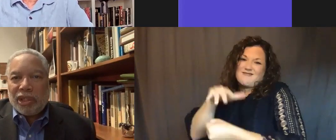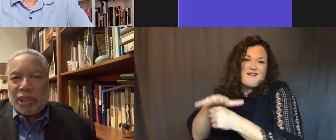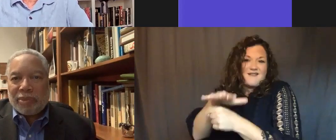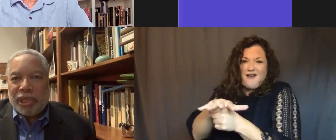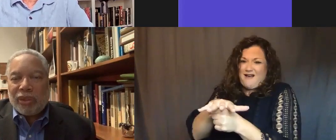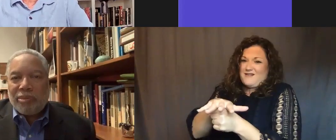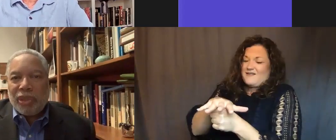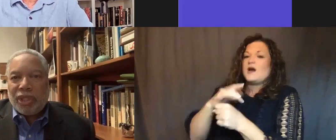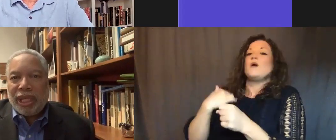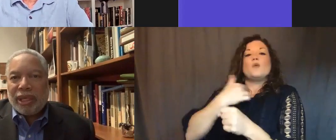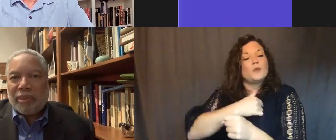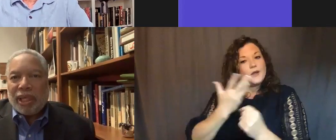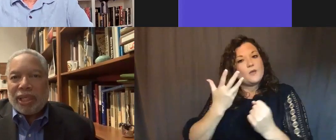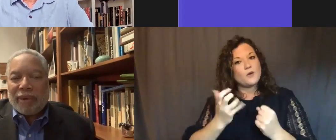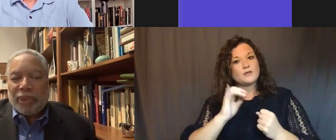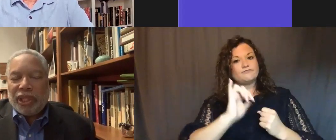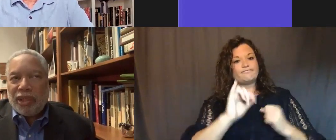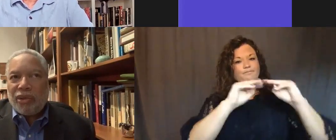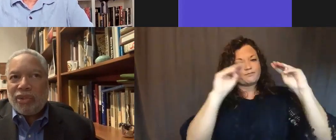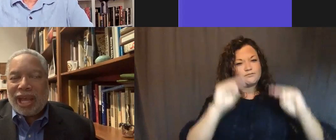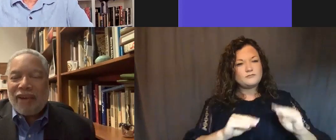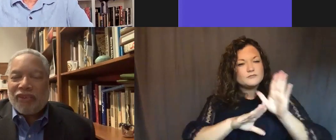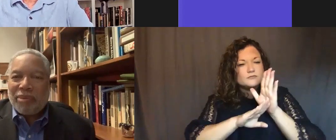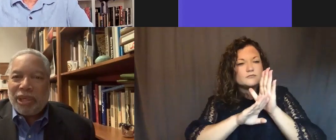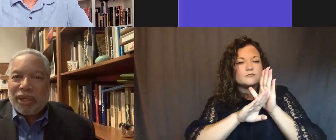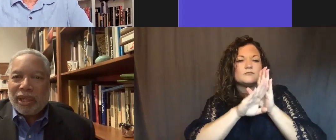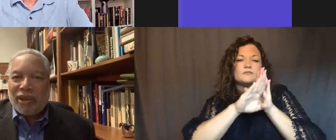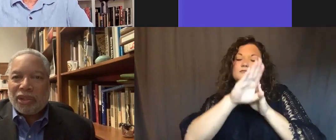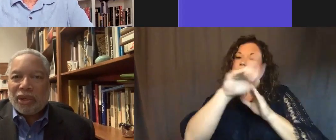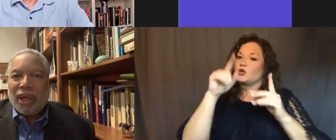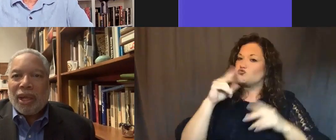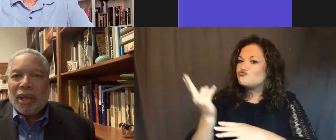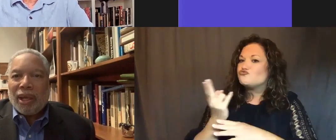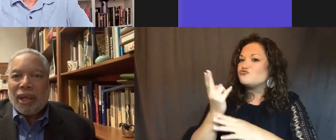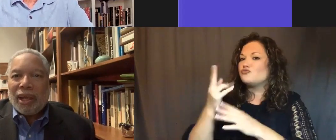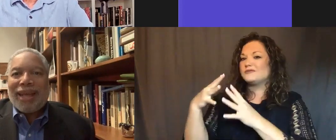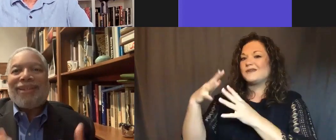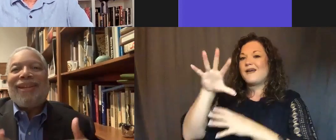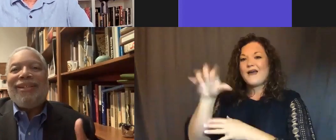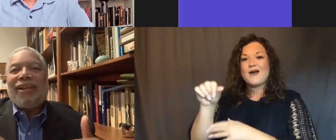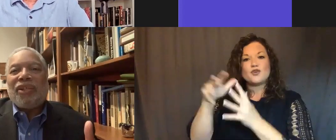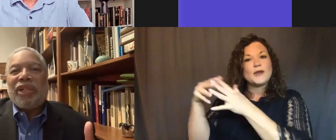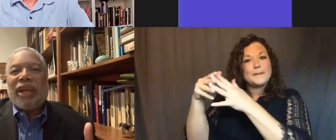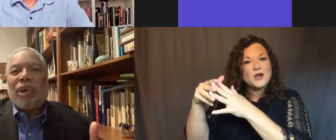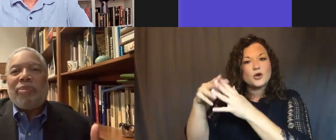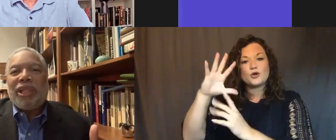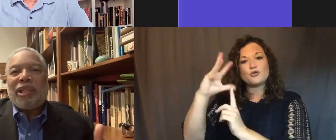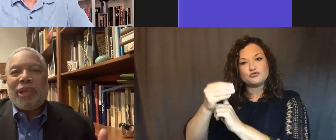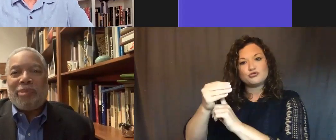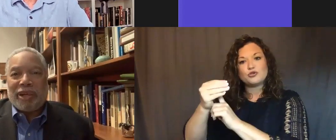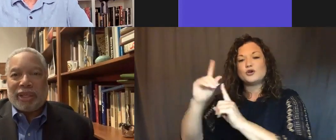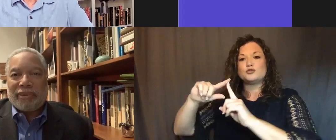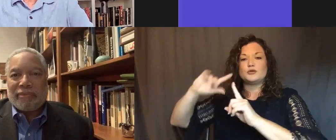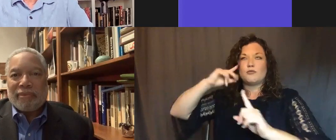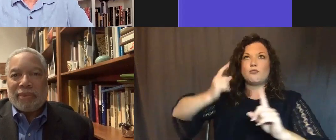wanted to do was to build a museum that would use African American culture as a lens to understand what it means